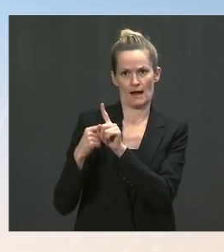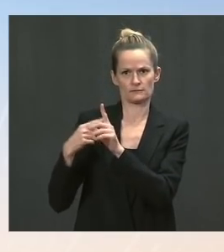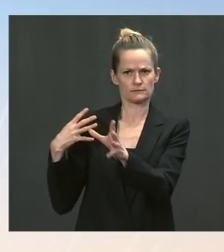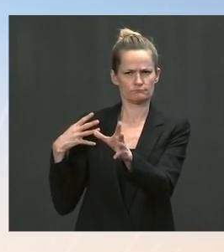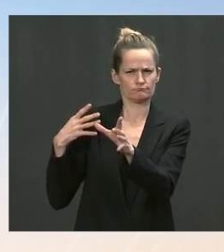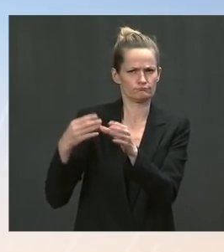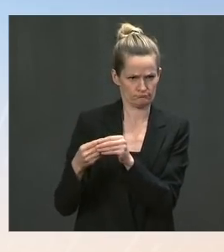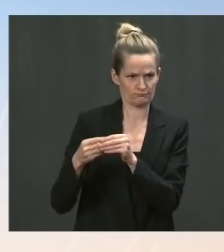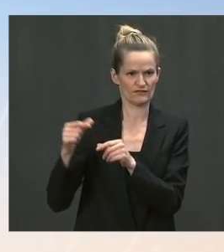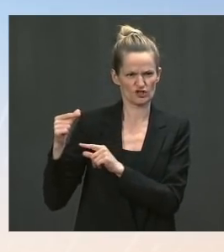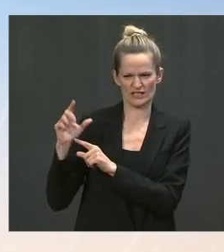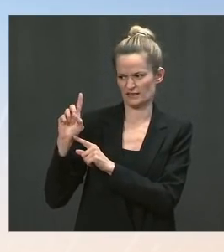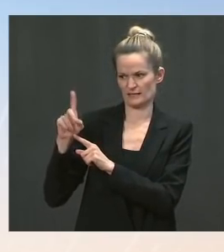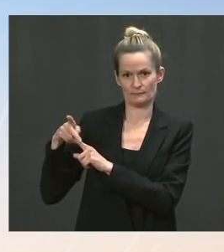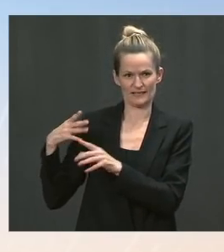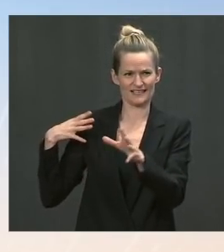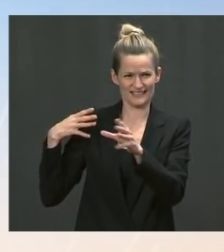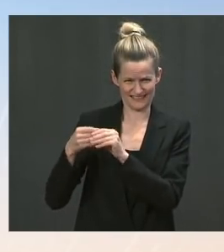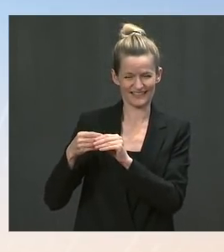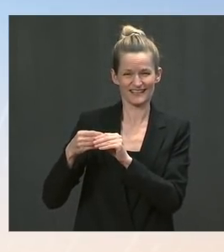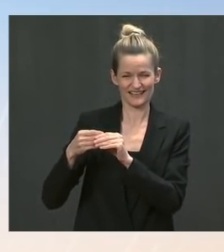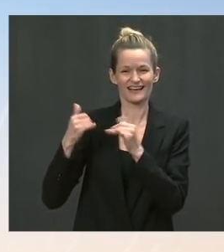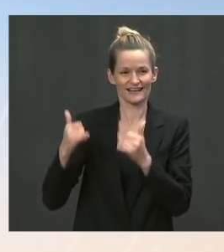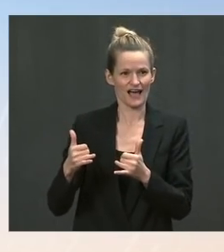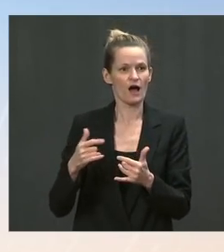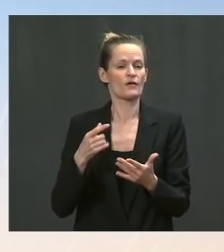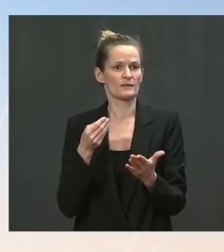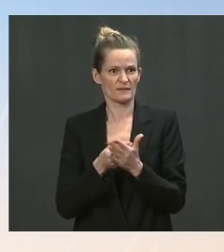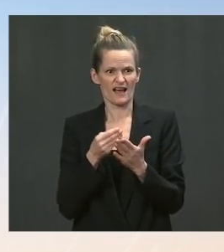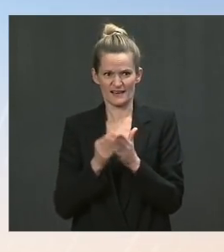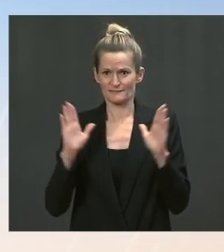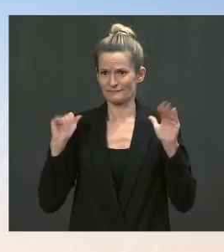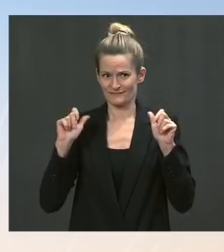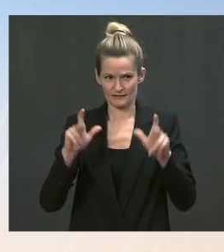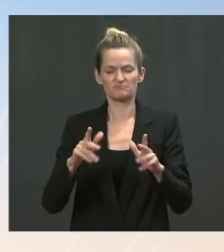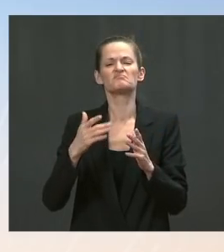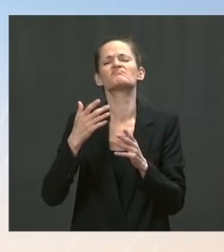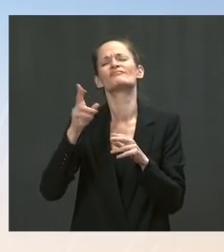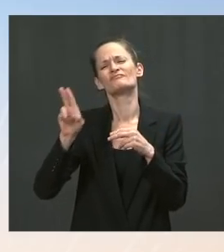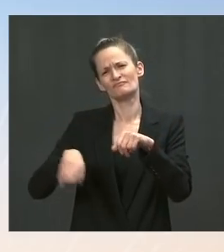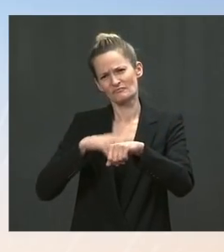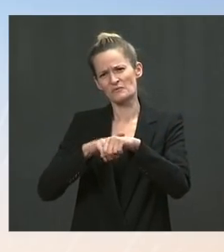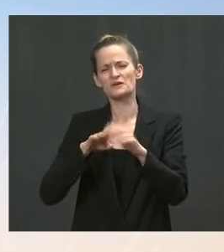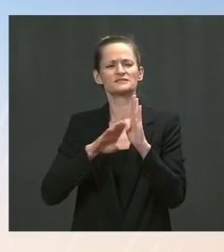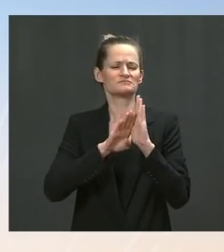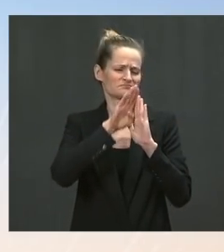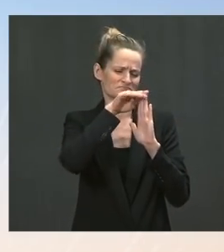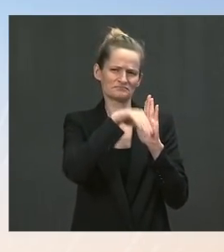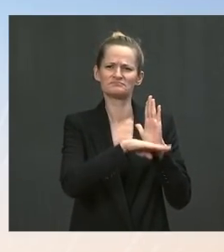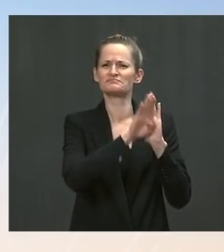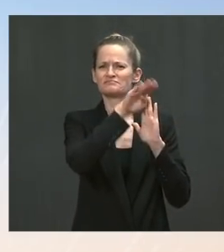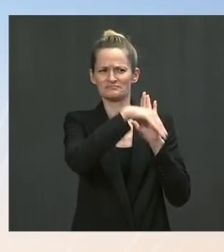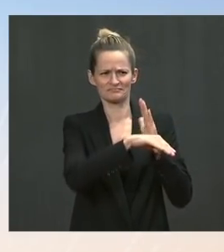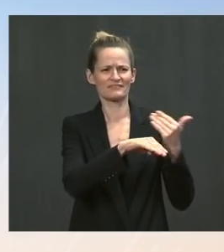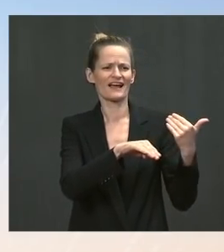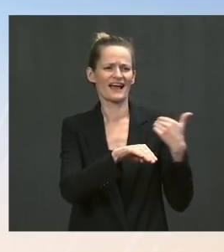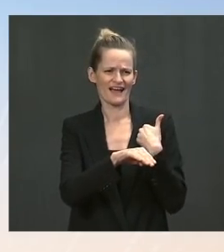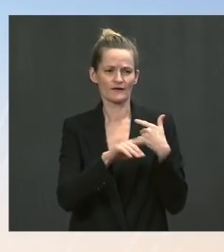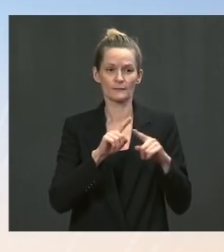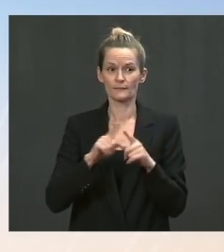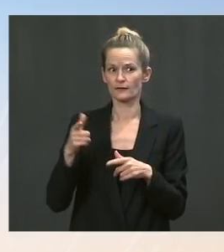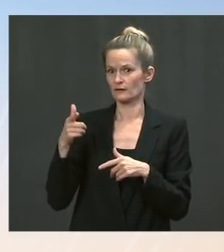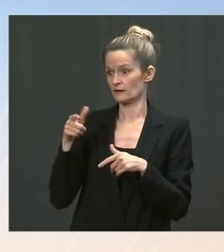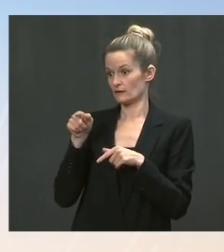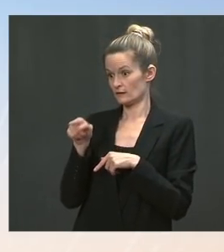as always, there may be ups and downs, but thanks to the strong foundation from the American Rescue Plan and the tools it gives us, as well as our vaccination program